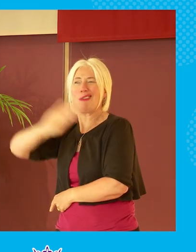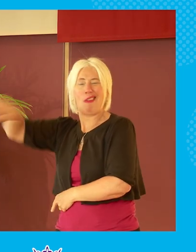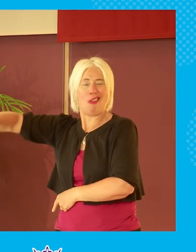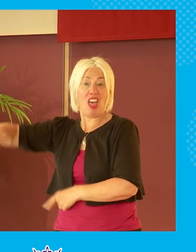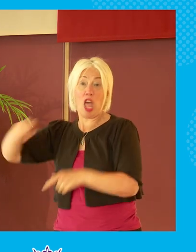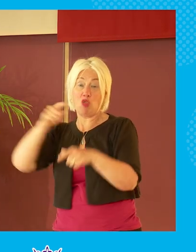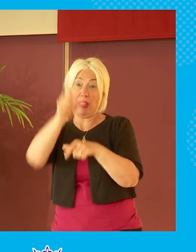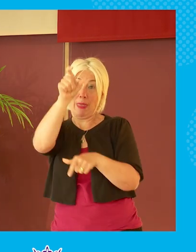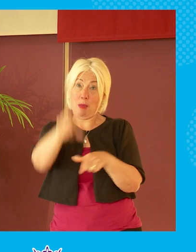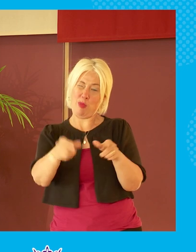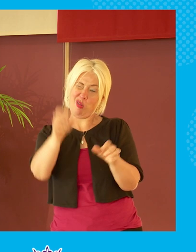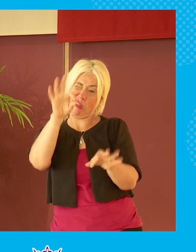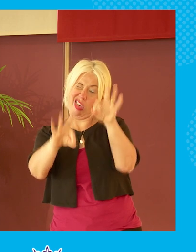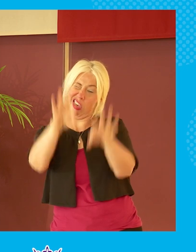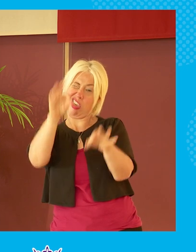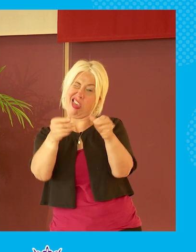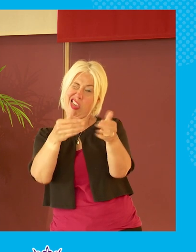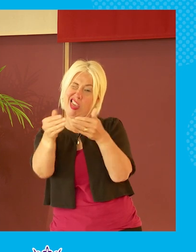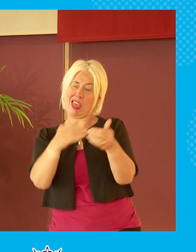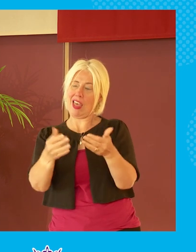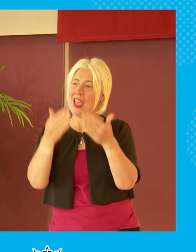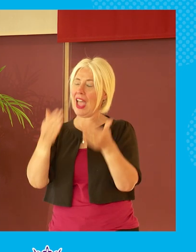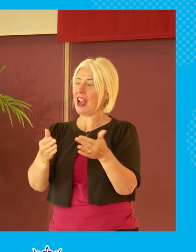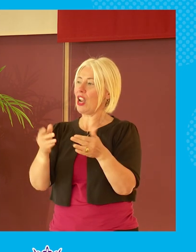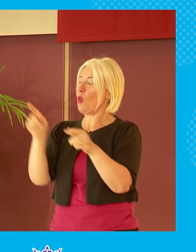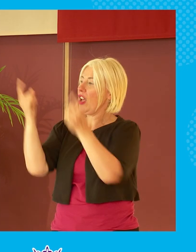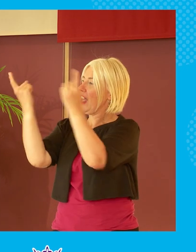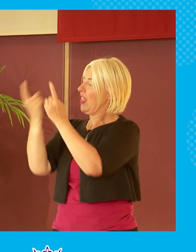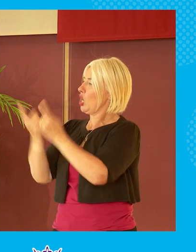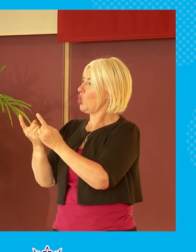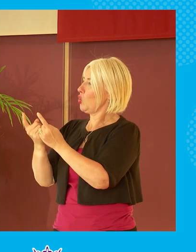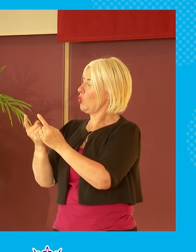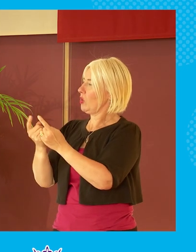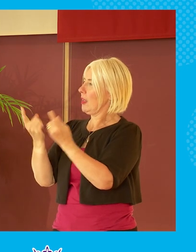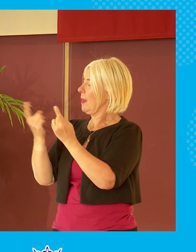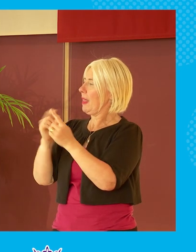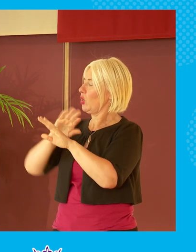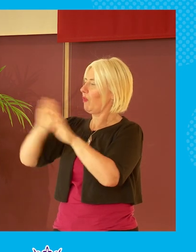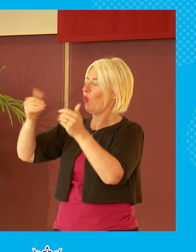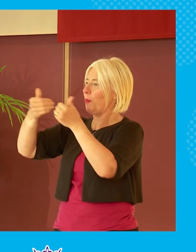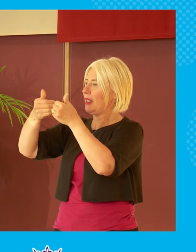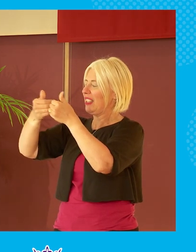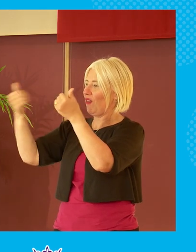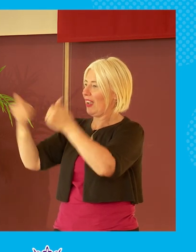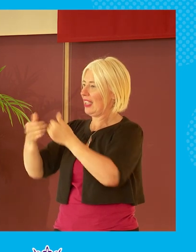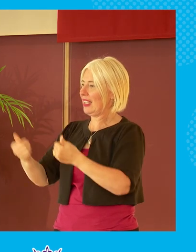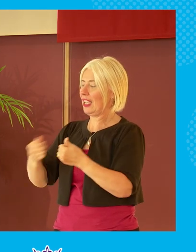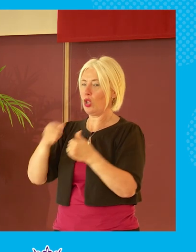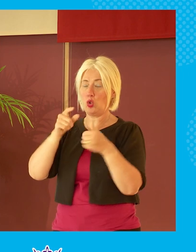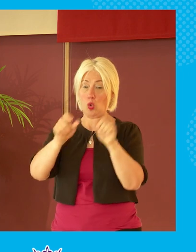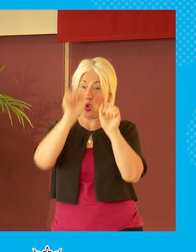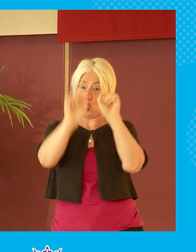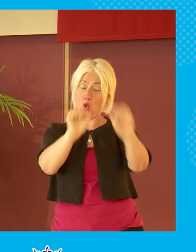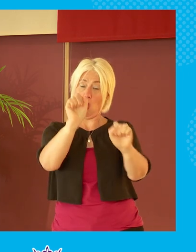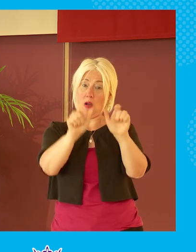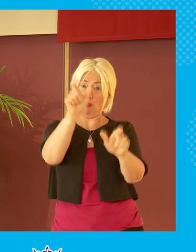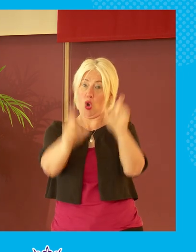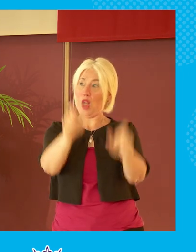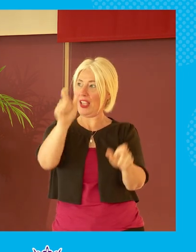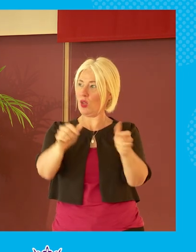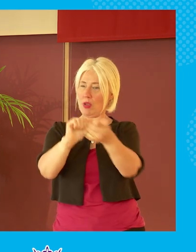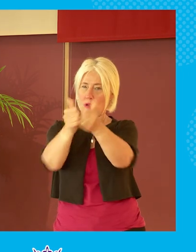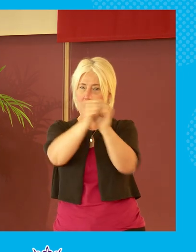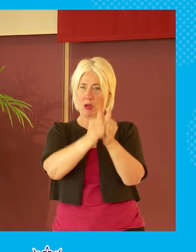because there's less that divides people on the issues they have started to personalize it so we plea to you and your colleagues as presiding officers